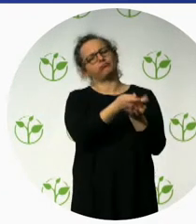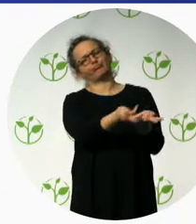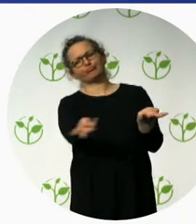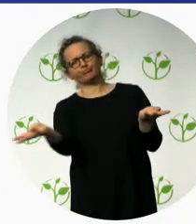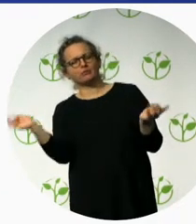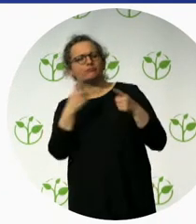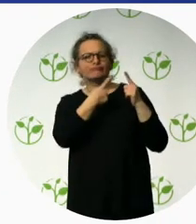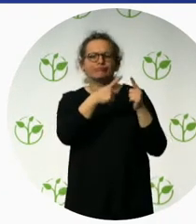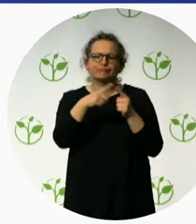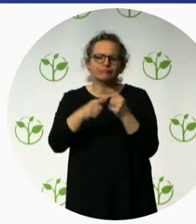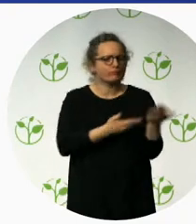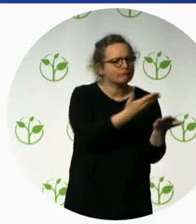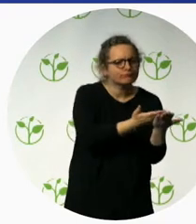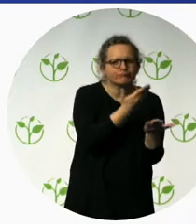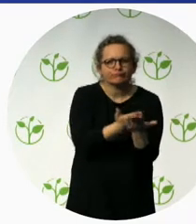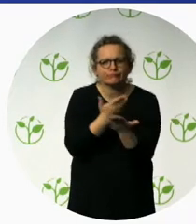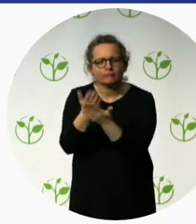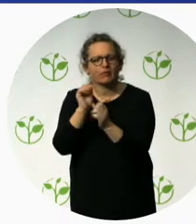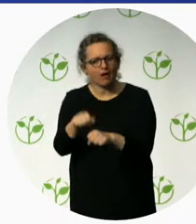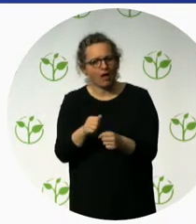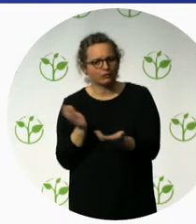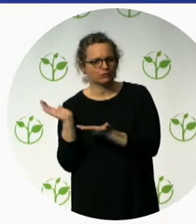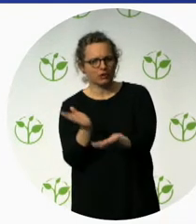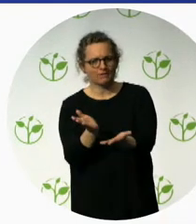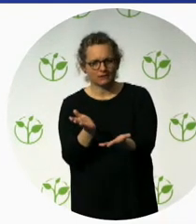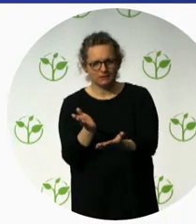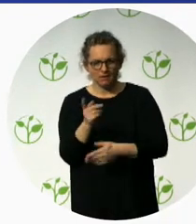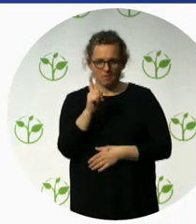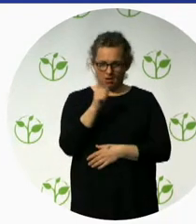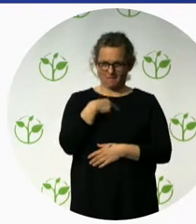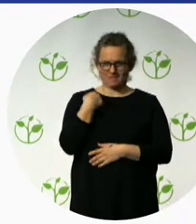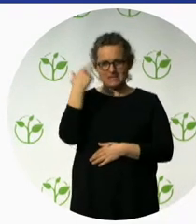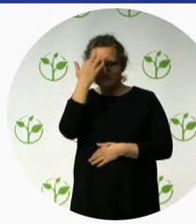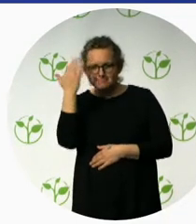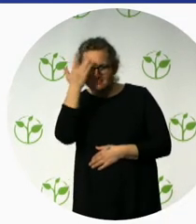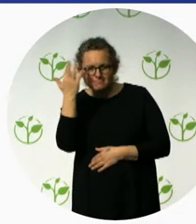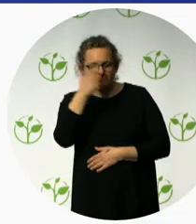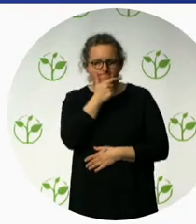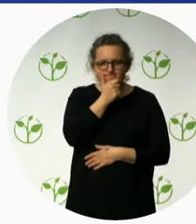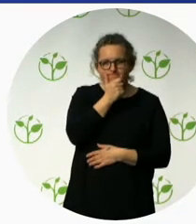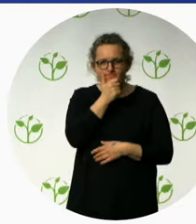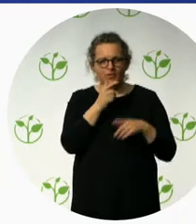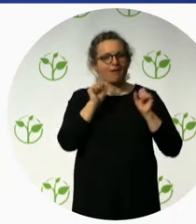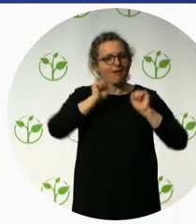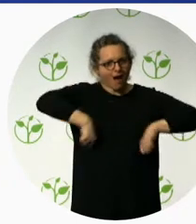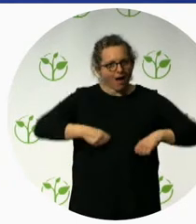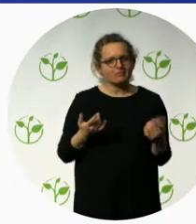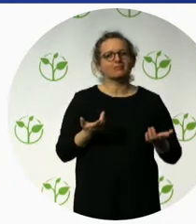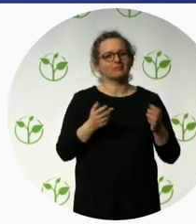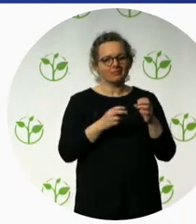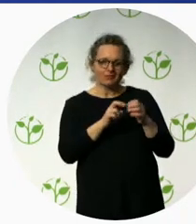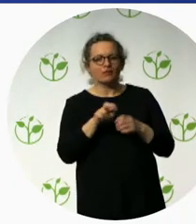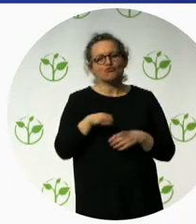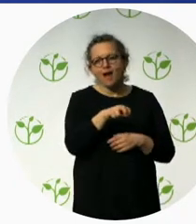several tours, mainly in Ecuador, where we have the, sorry,